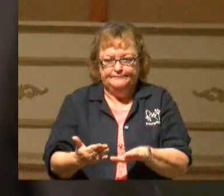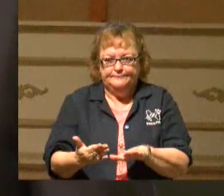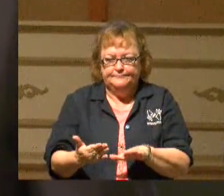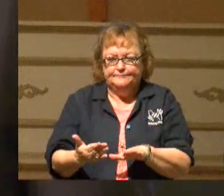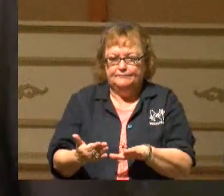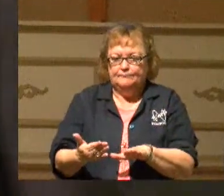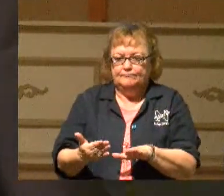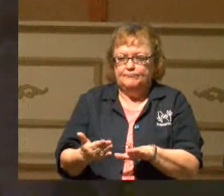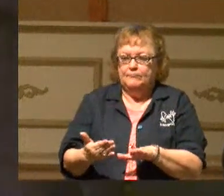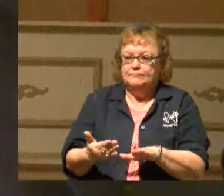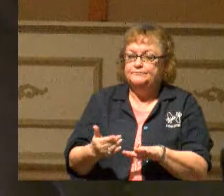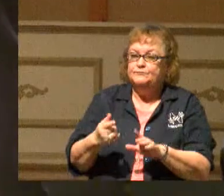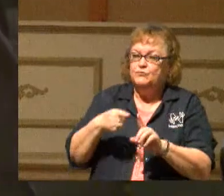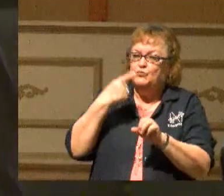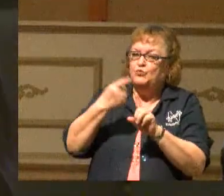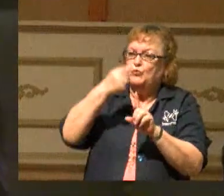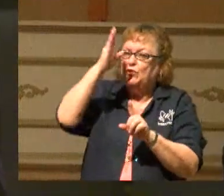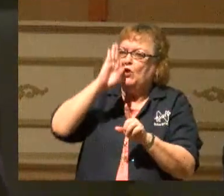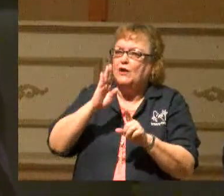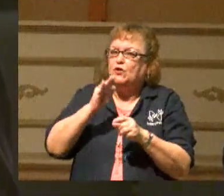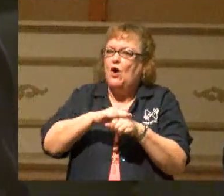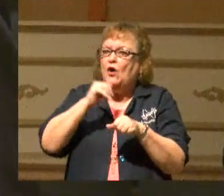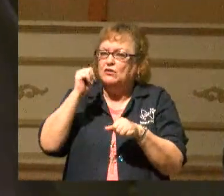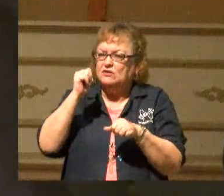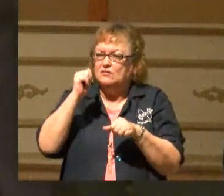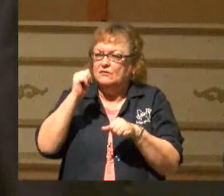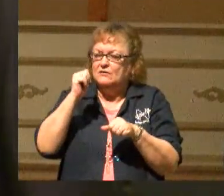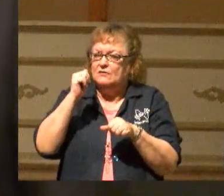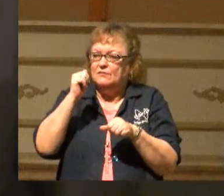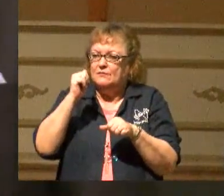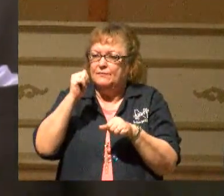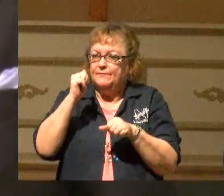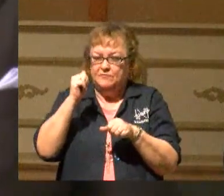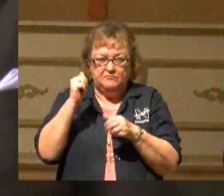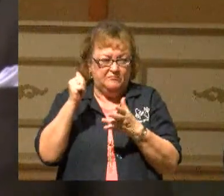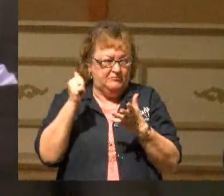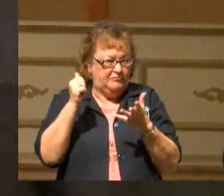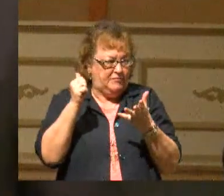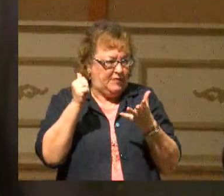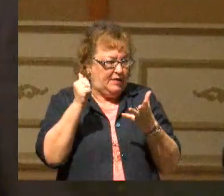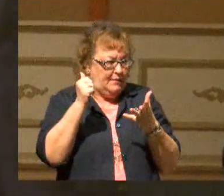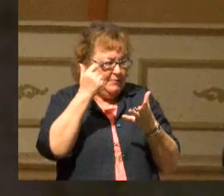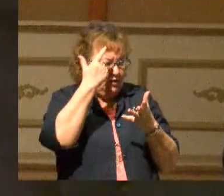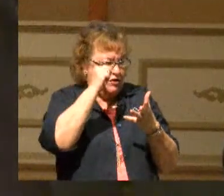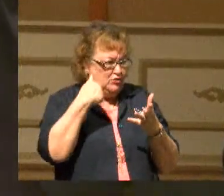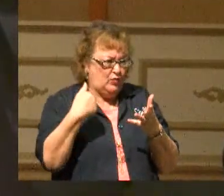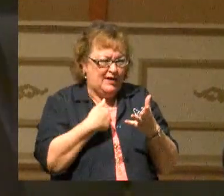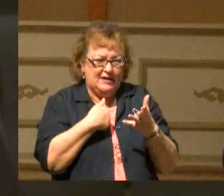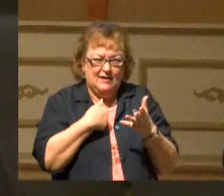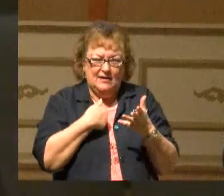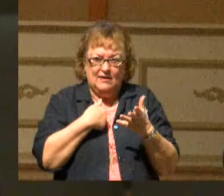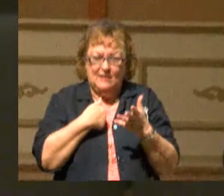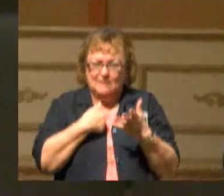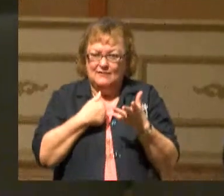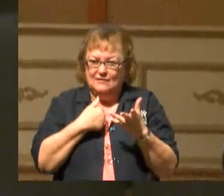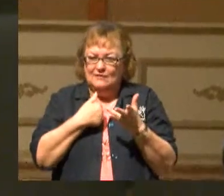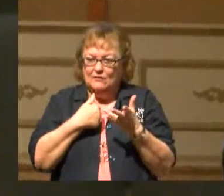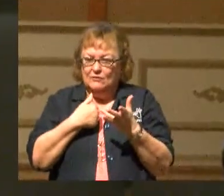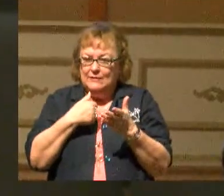When God calls, it is because we stand in danger of eternity.